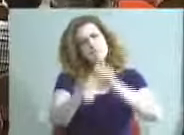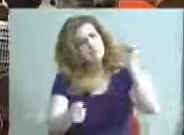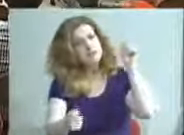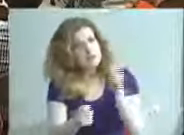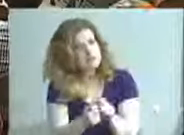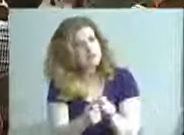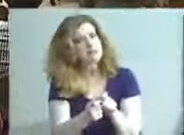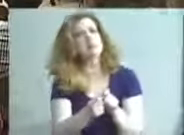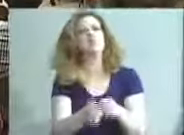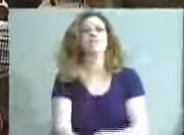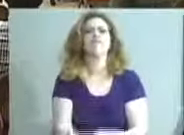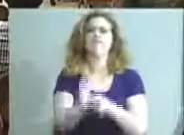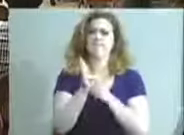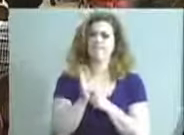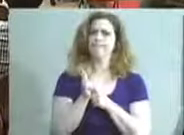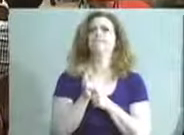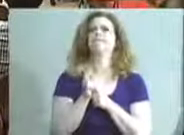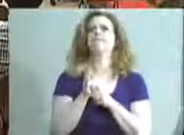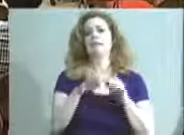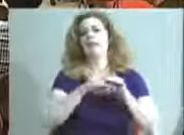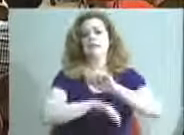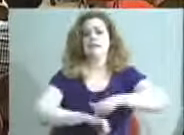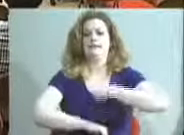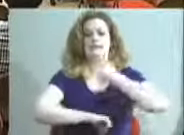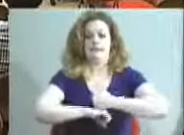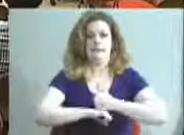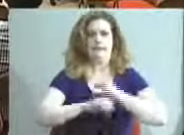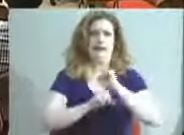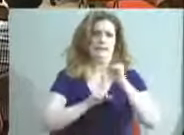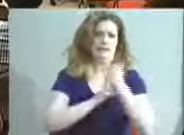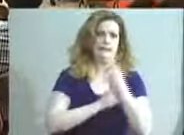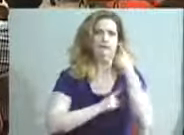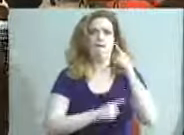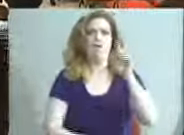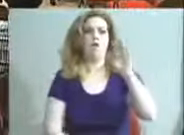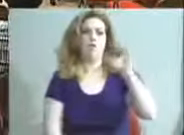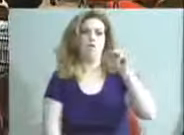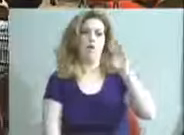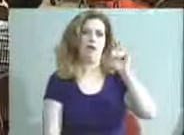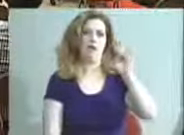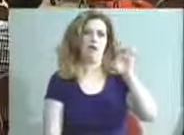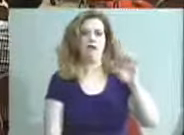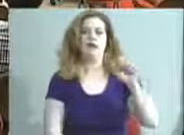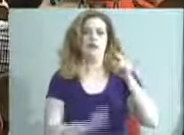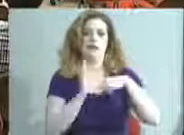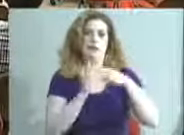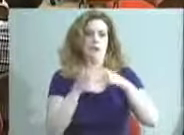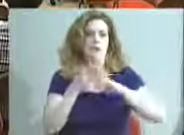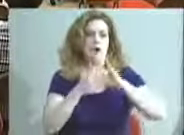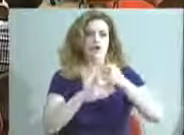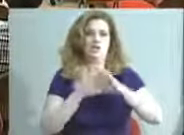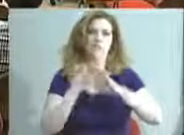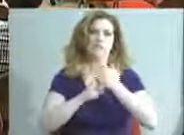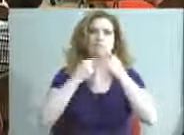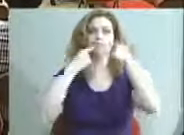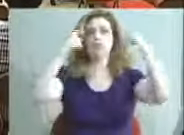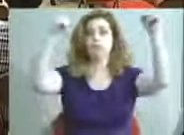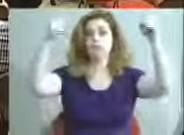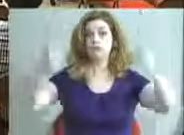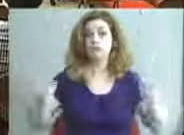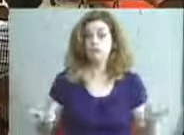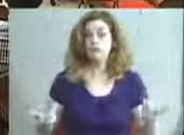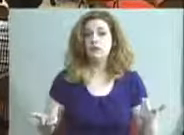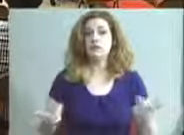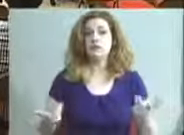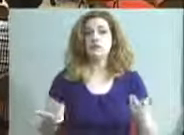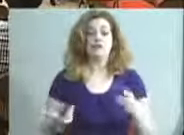criteria that set the conditions for the Bellarmine Literacy Project to be so successful. So it's really, I